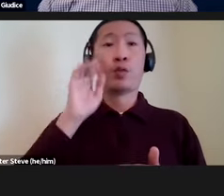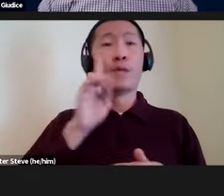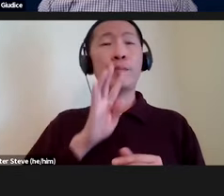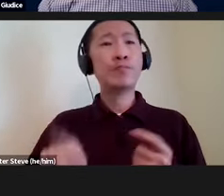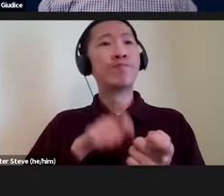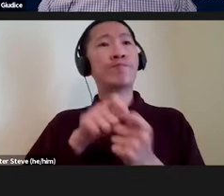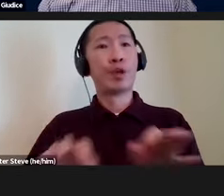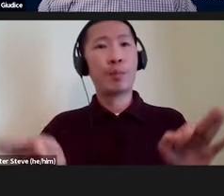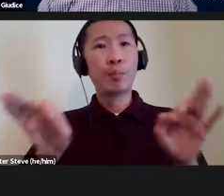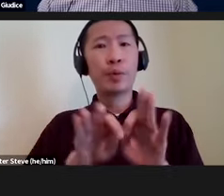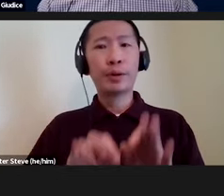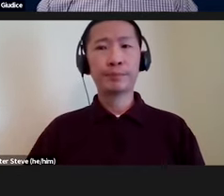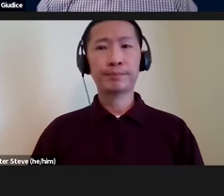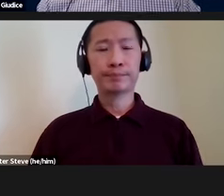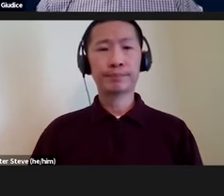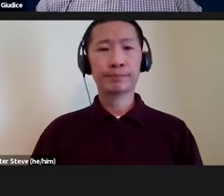particularly important.